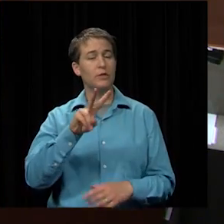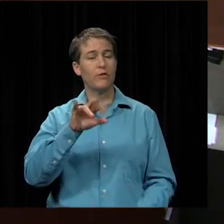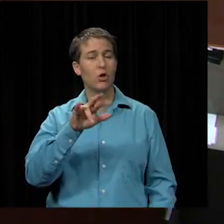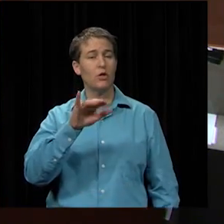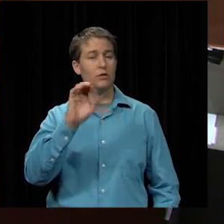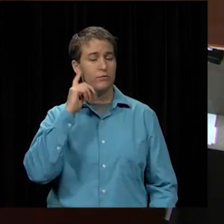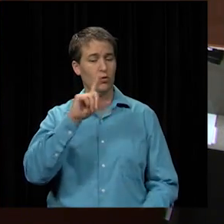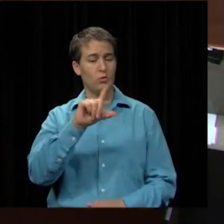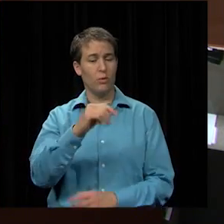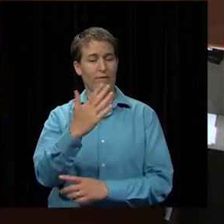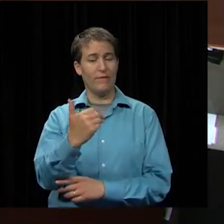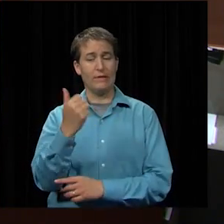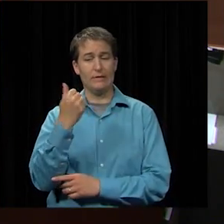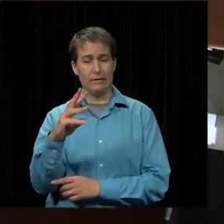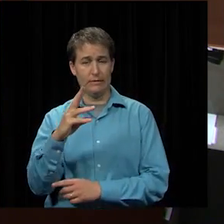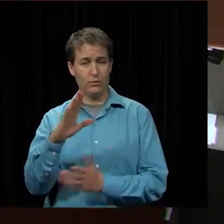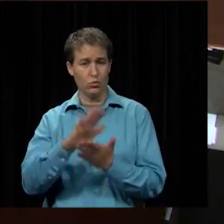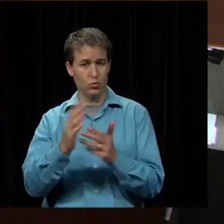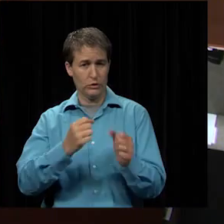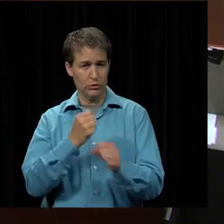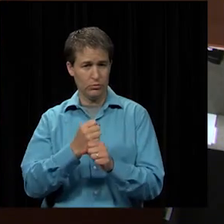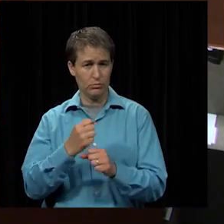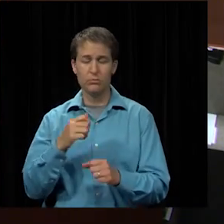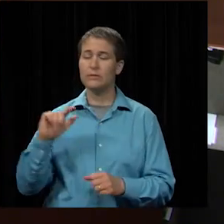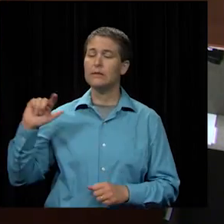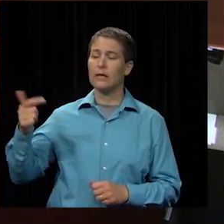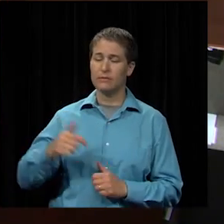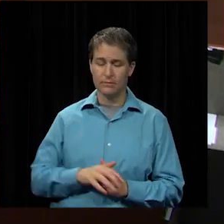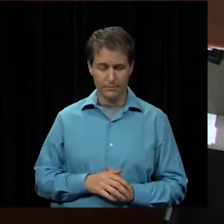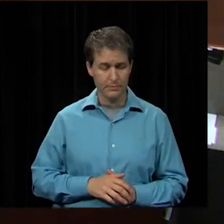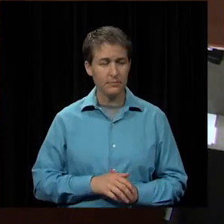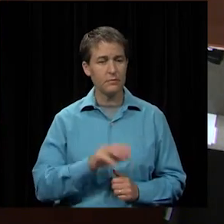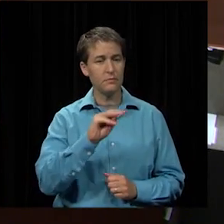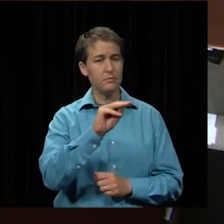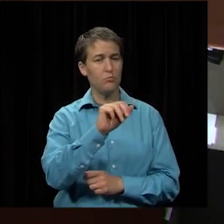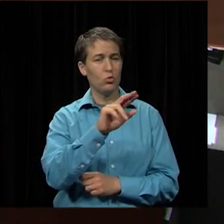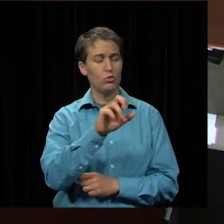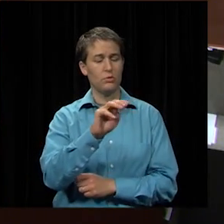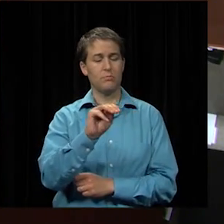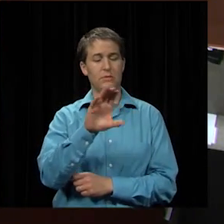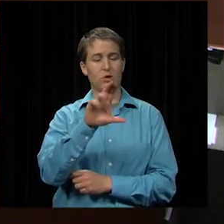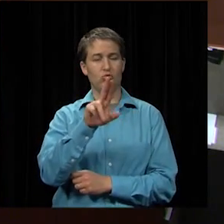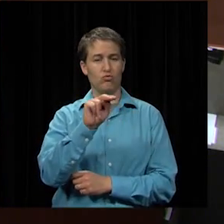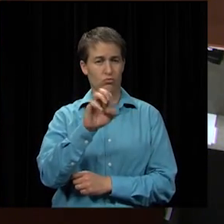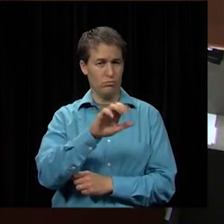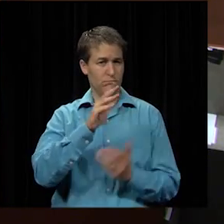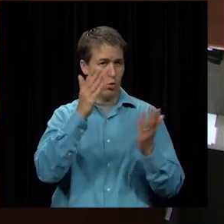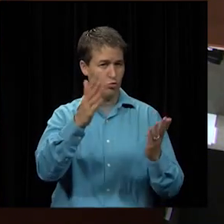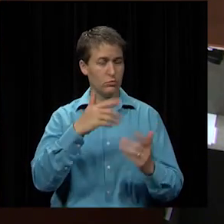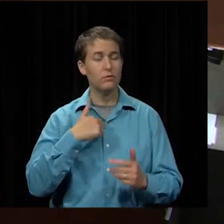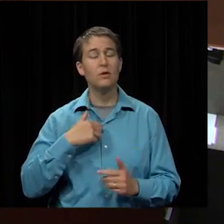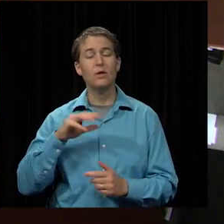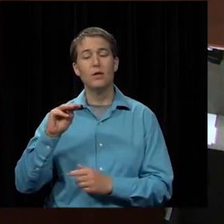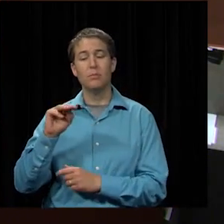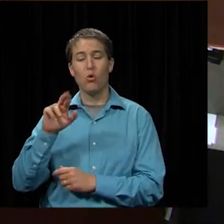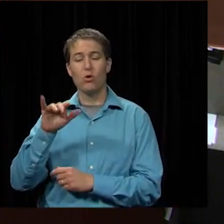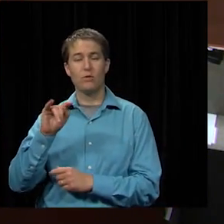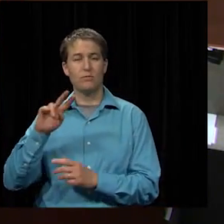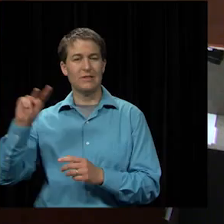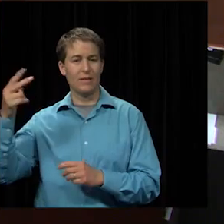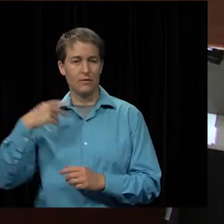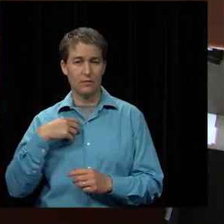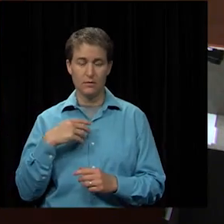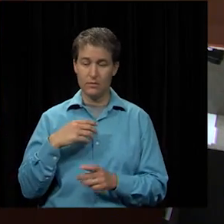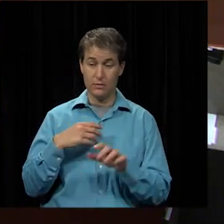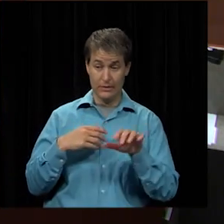-16 school year as presented second all right i have a motion by mr mccune second by ms martin roll call vote please mrs